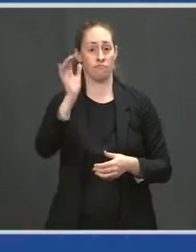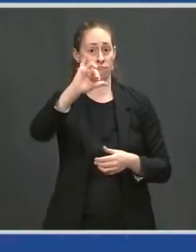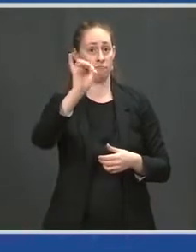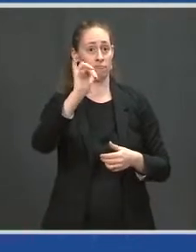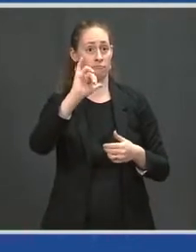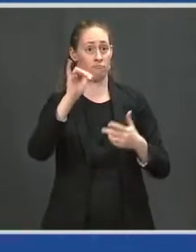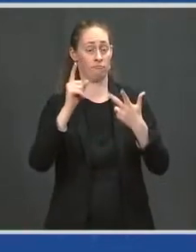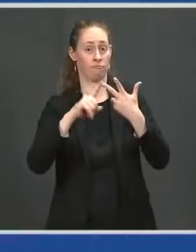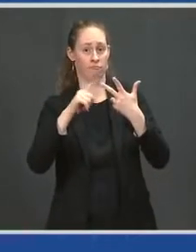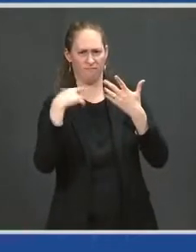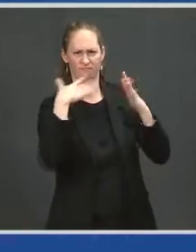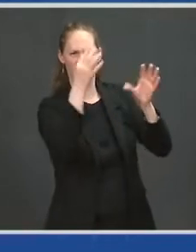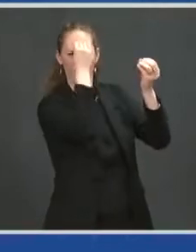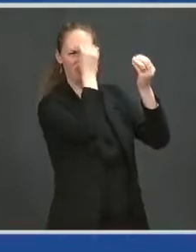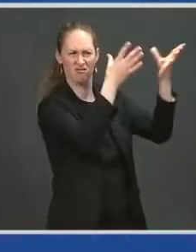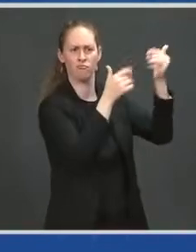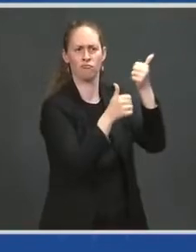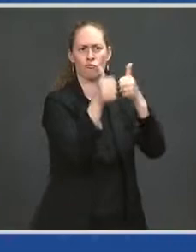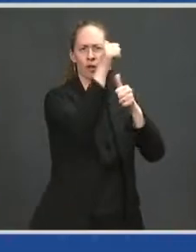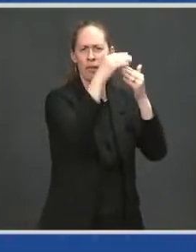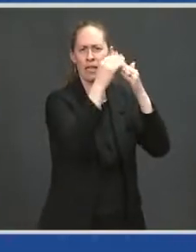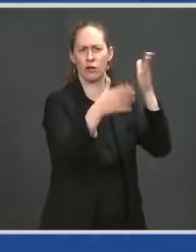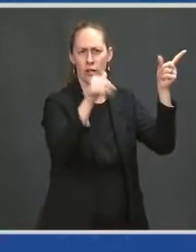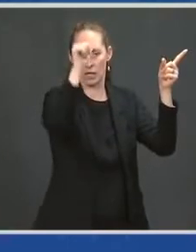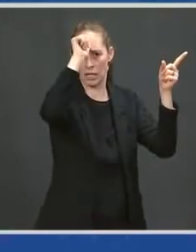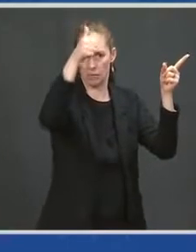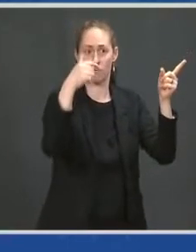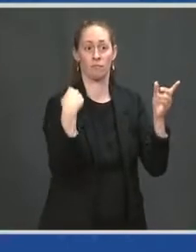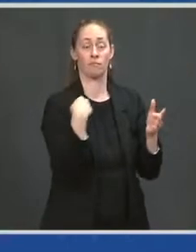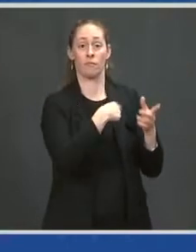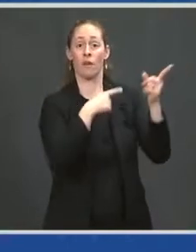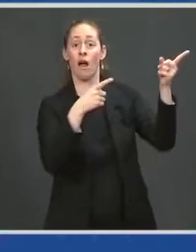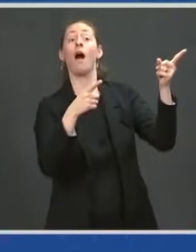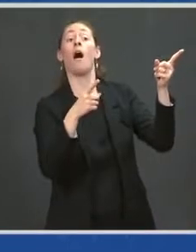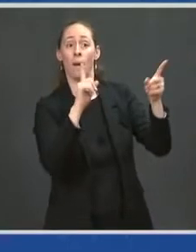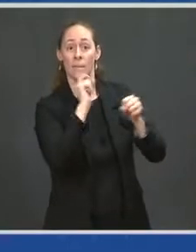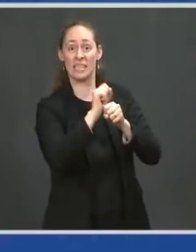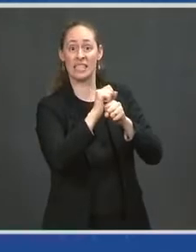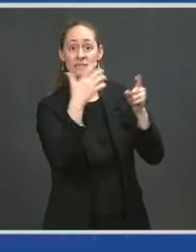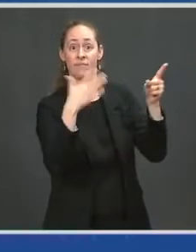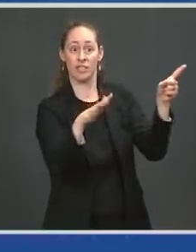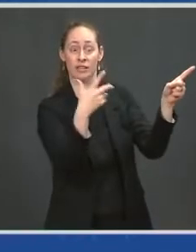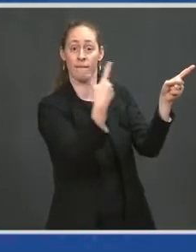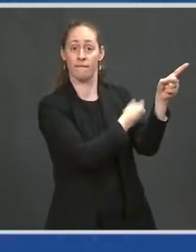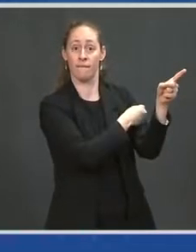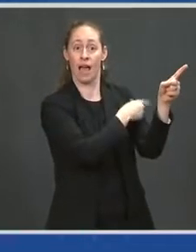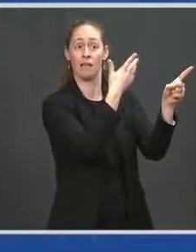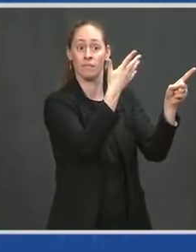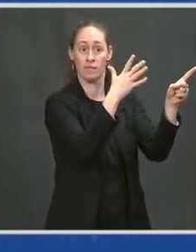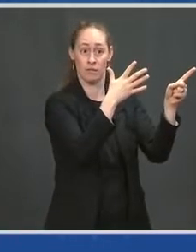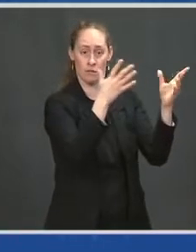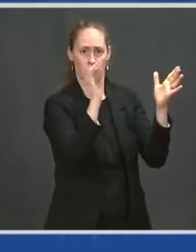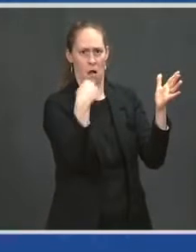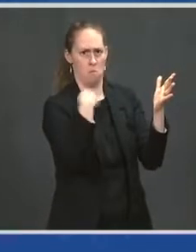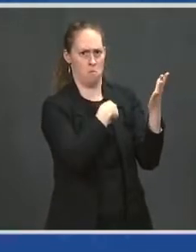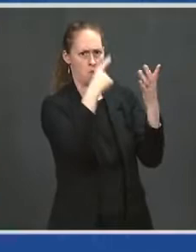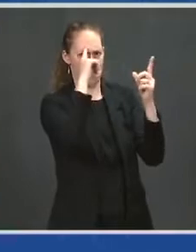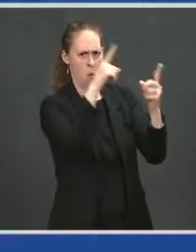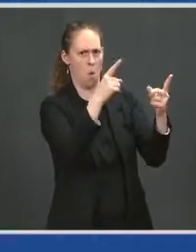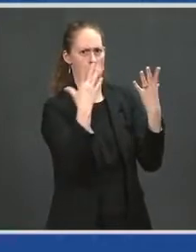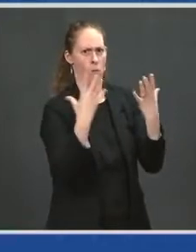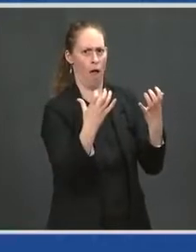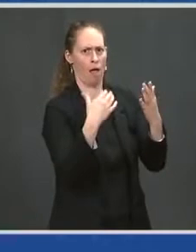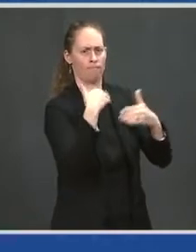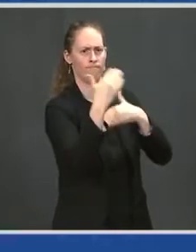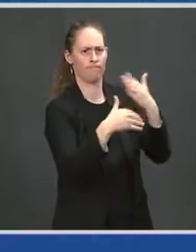when we'll be able to send actual vaccines to India, which would be my intention to do. The